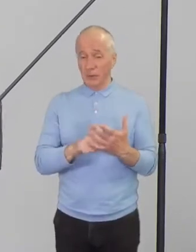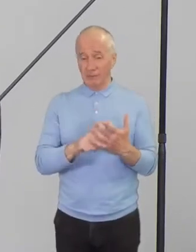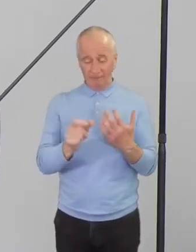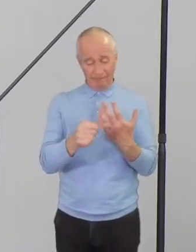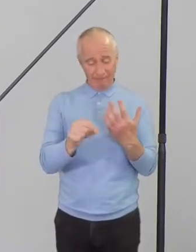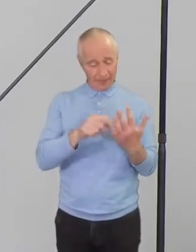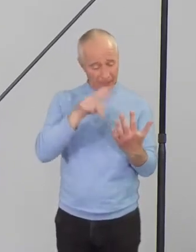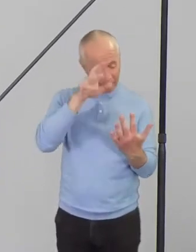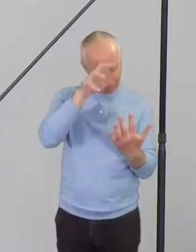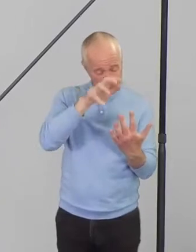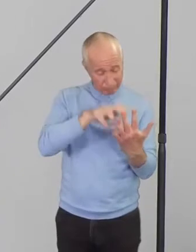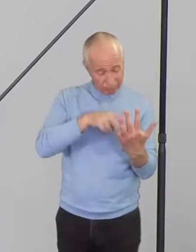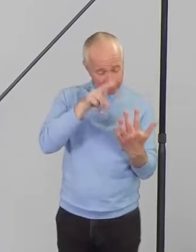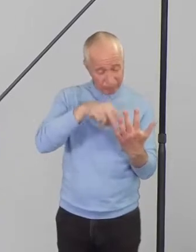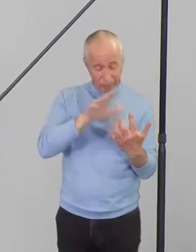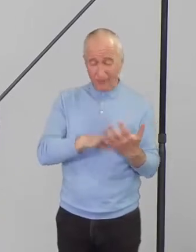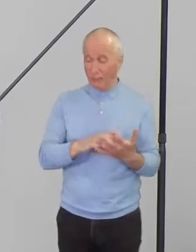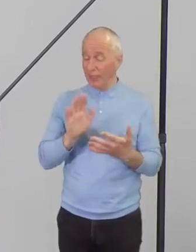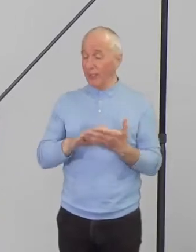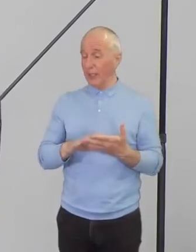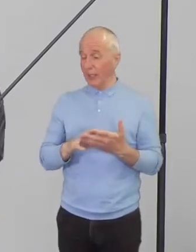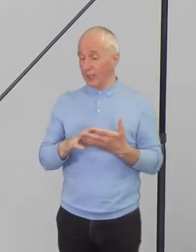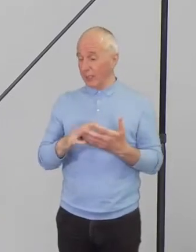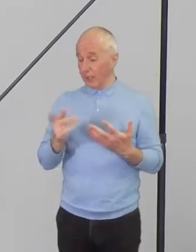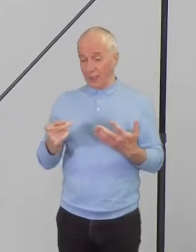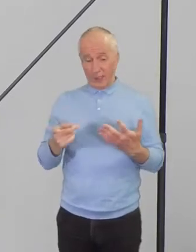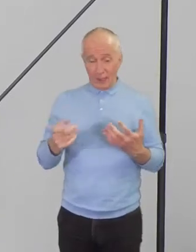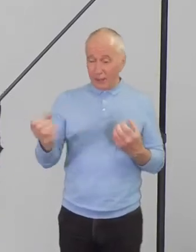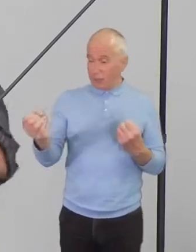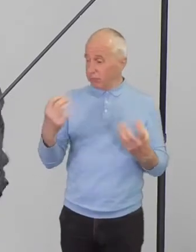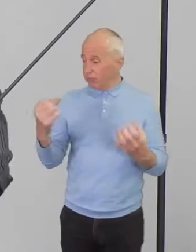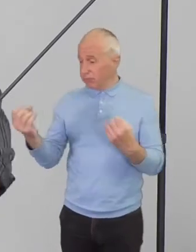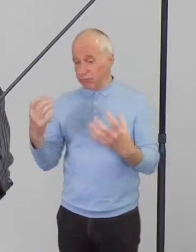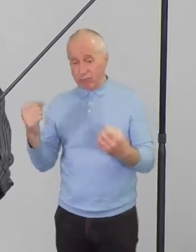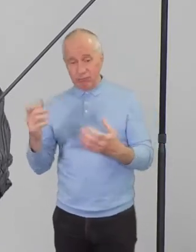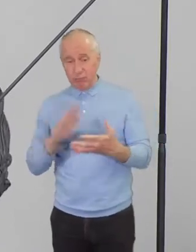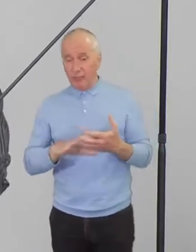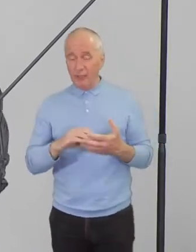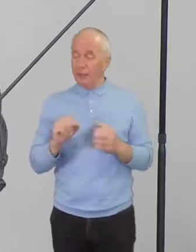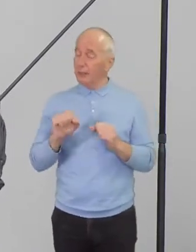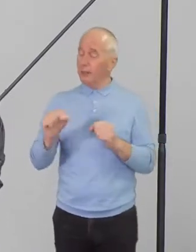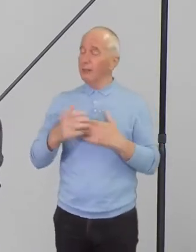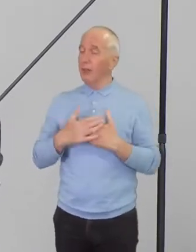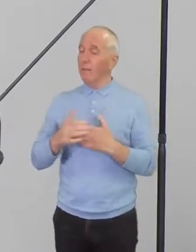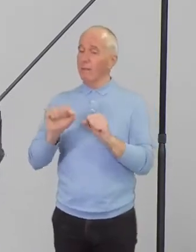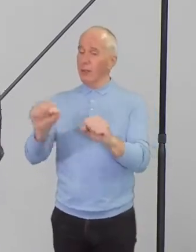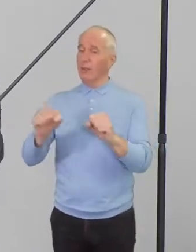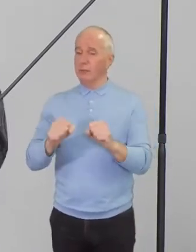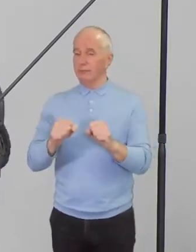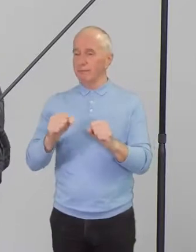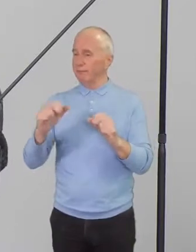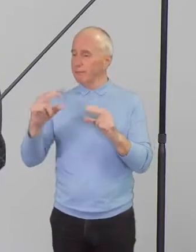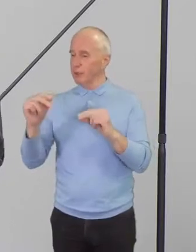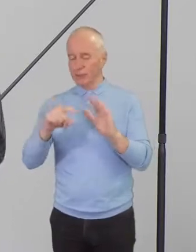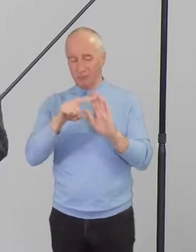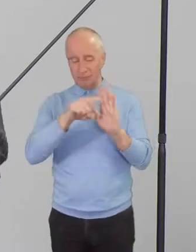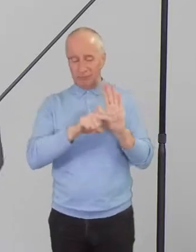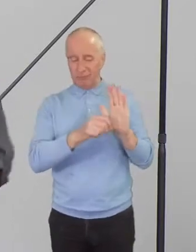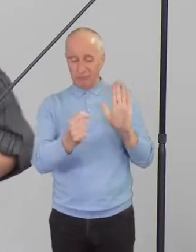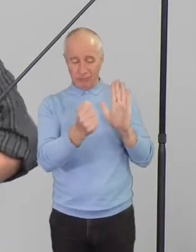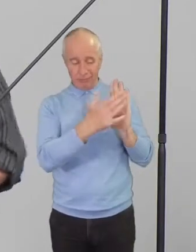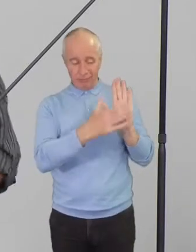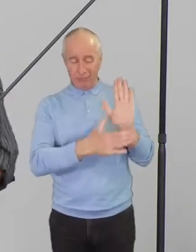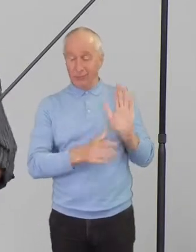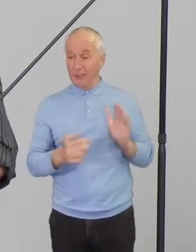And we've had a great time so far. We've heard from so many across, and we're loving reading what you're putting in the chat as well. Thank you for that. But now I'm